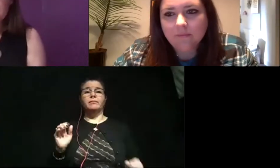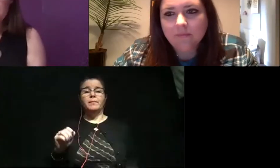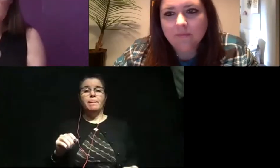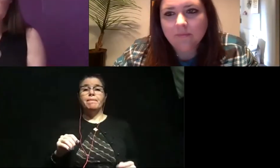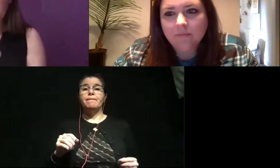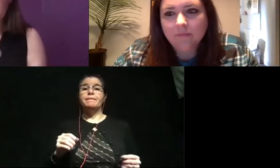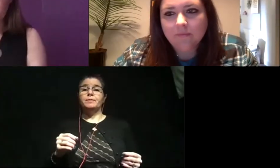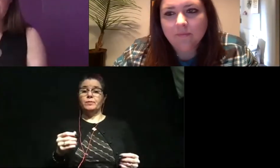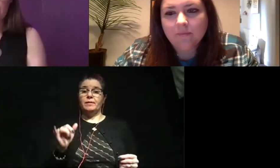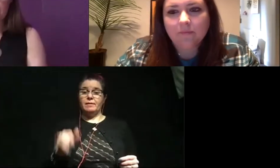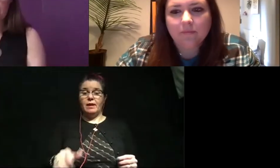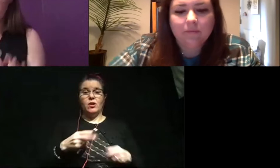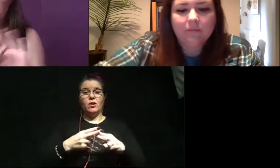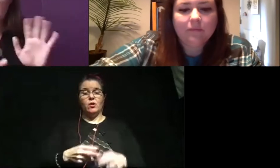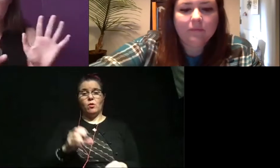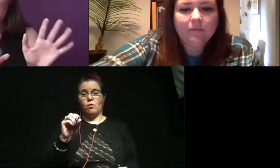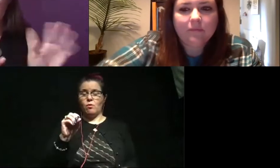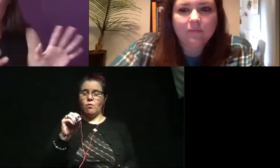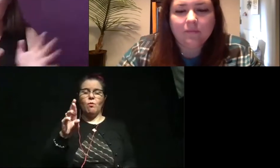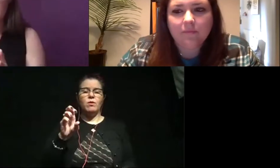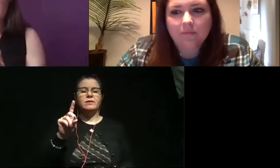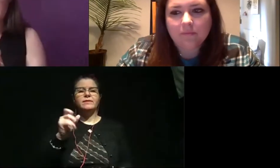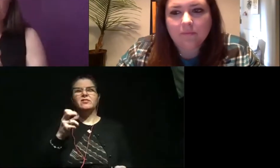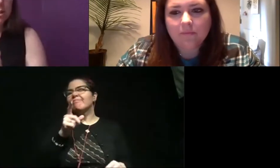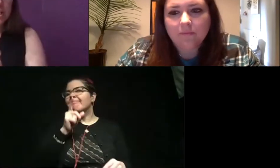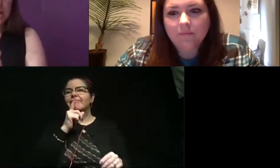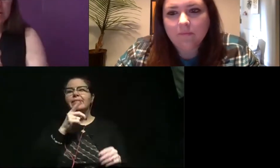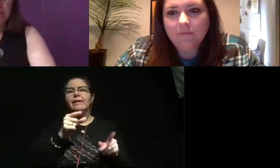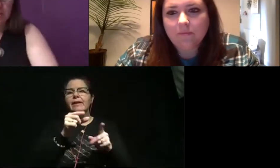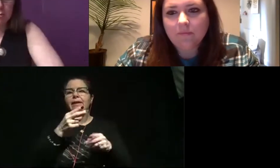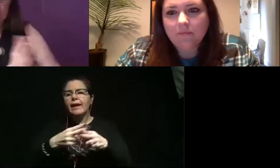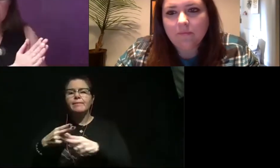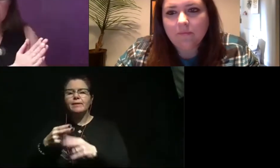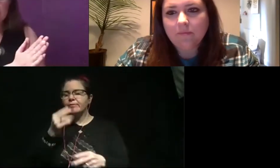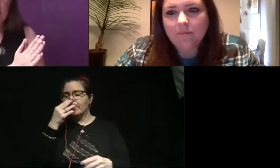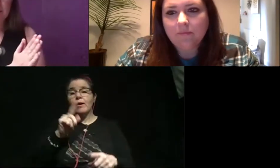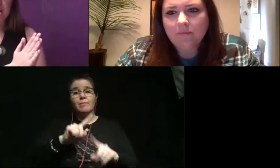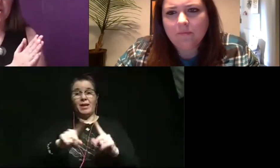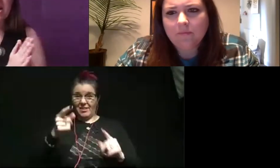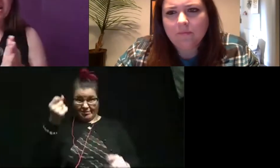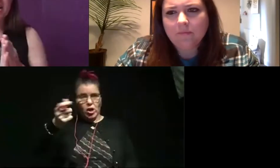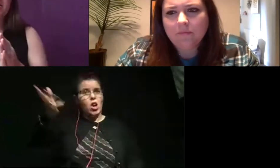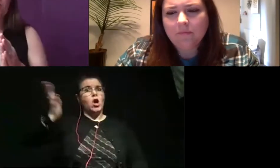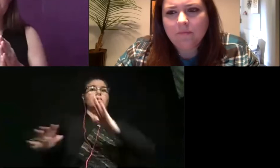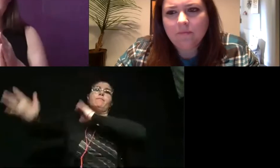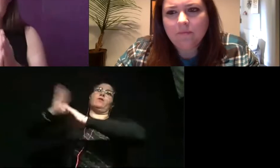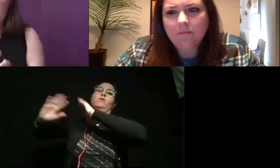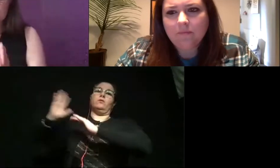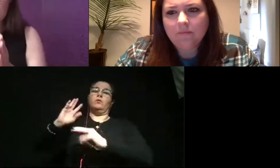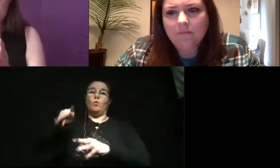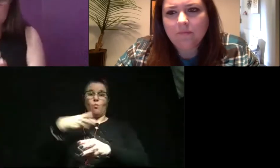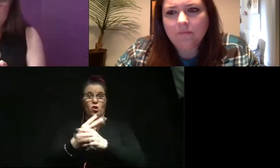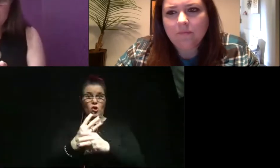gonna be in a time called the Ordovician. We don't need to worry about names or anything. All you need to know that it was a really long time ago and the world was